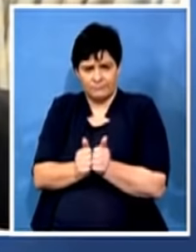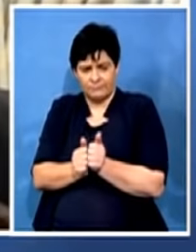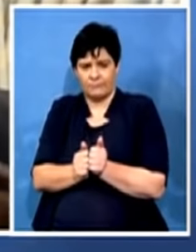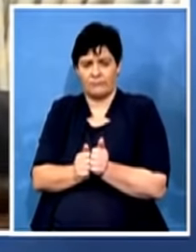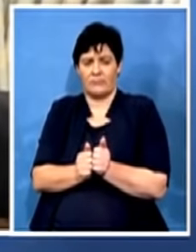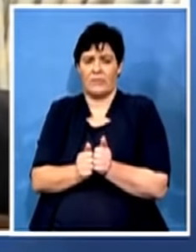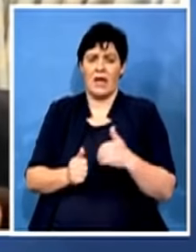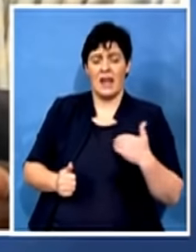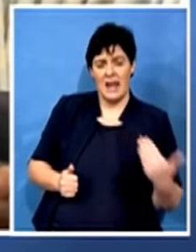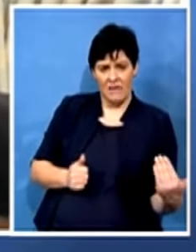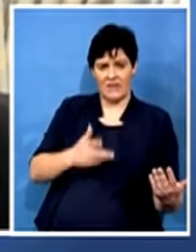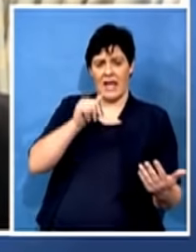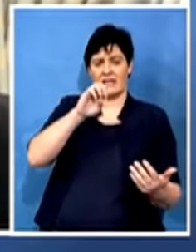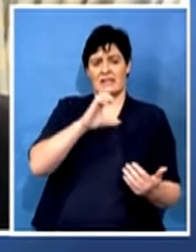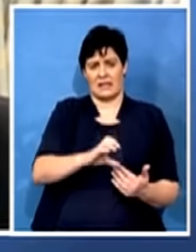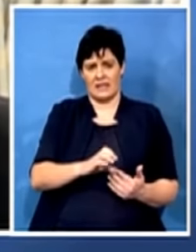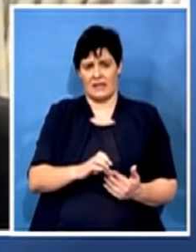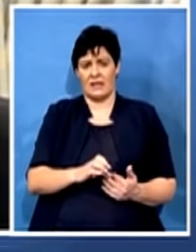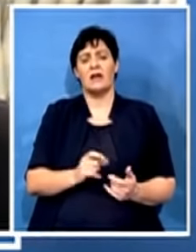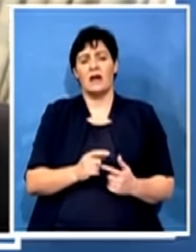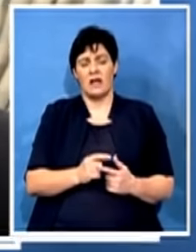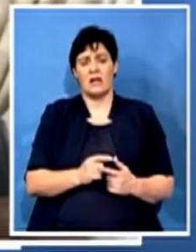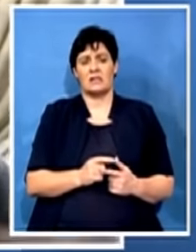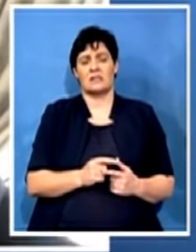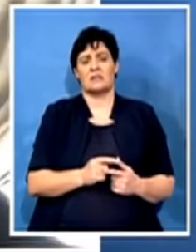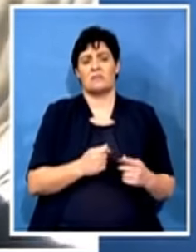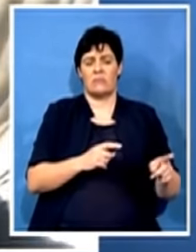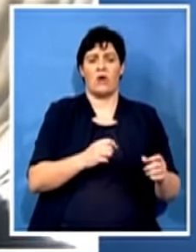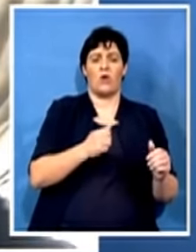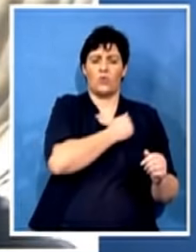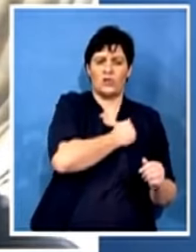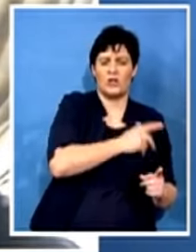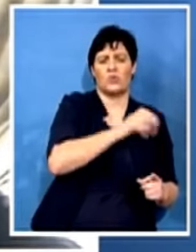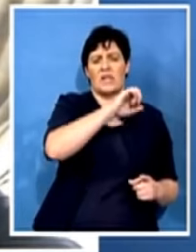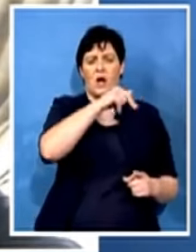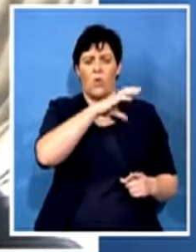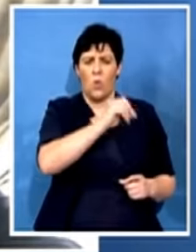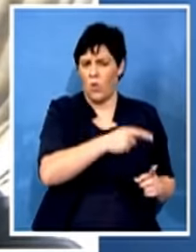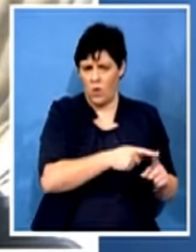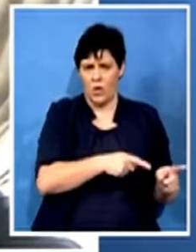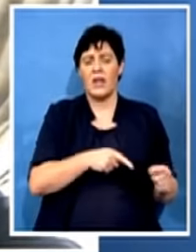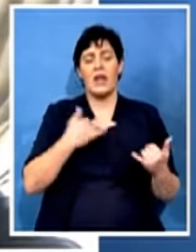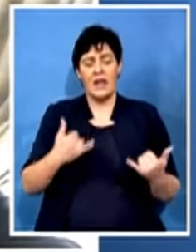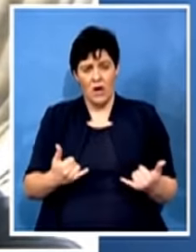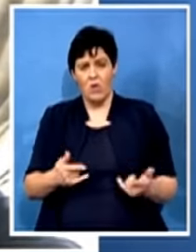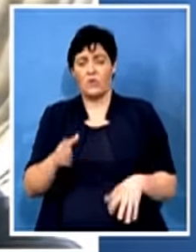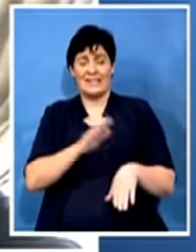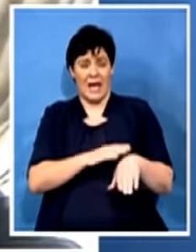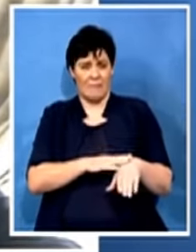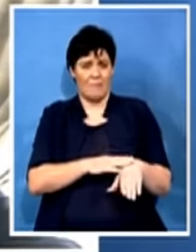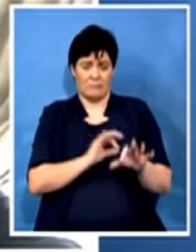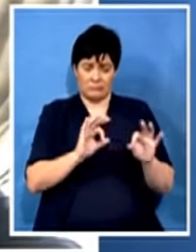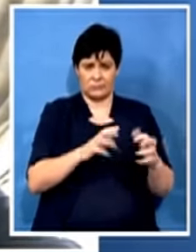the South African Communist Party, Kusatu and Sanko. The ground was very fertile. At the time, you had the alliance, which was seemingly